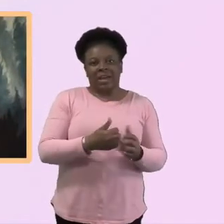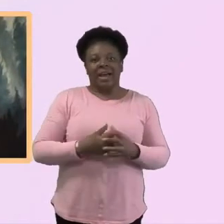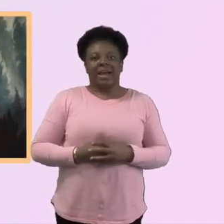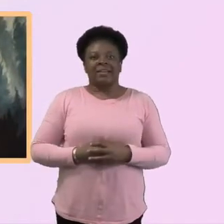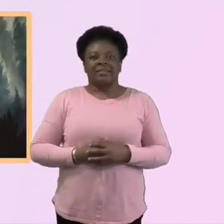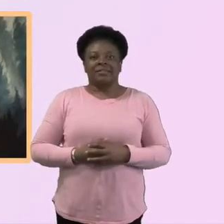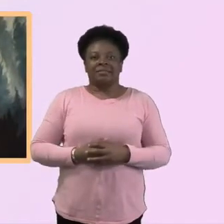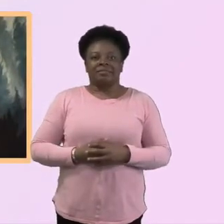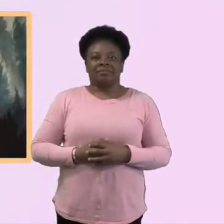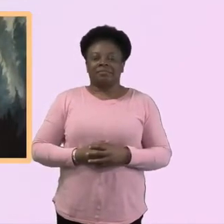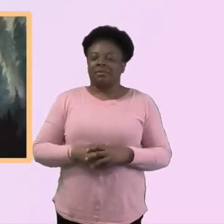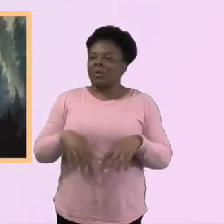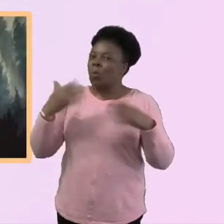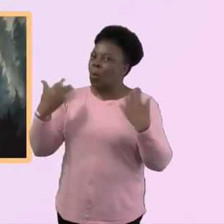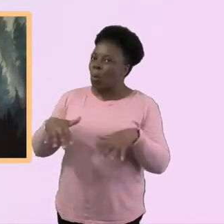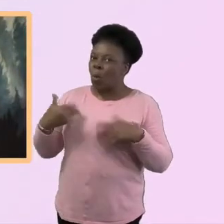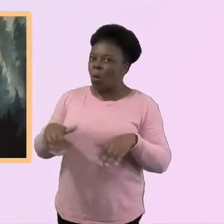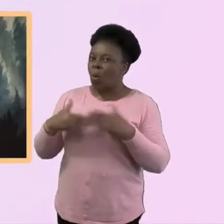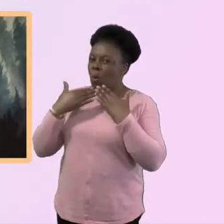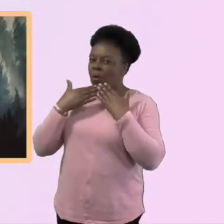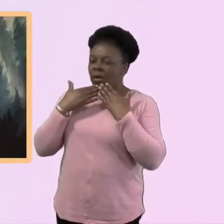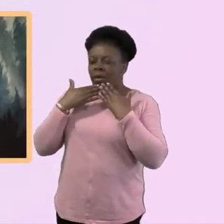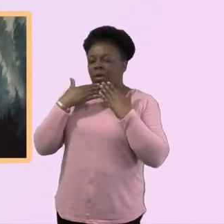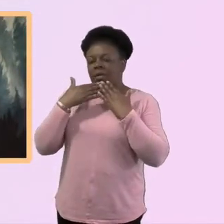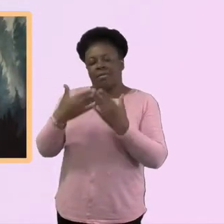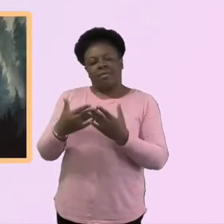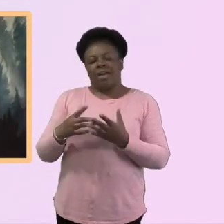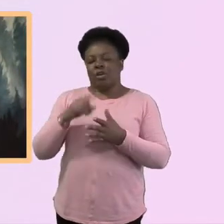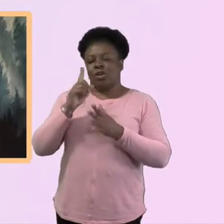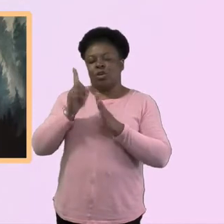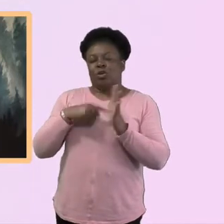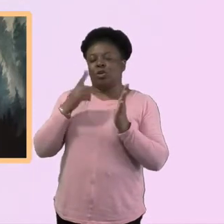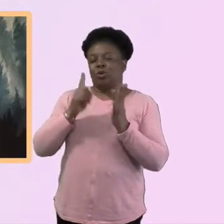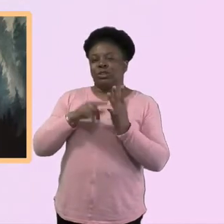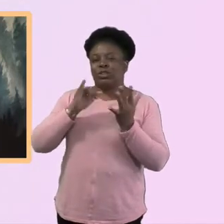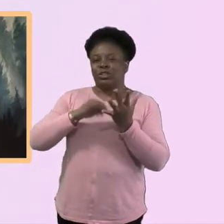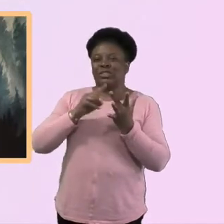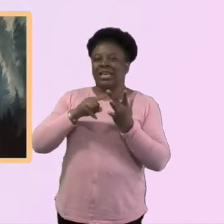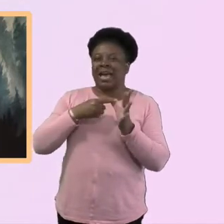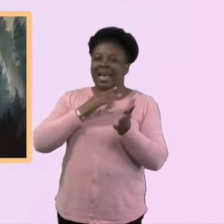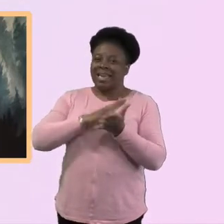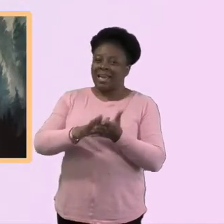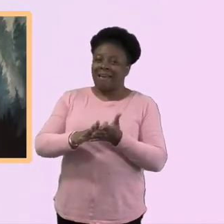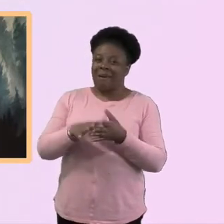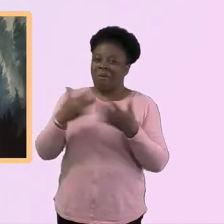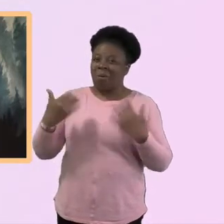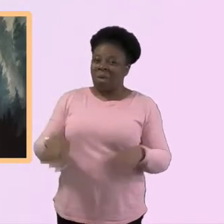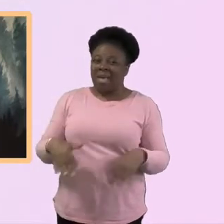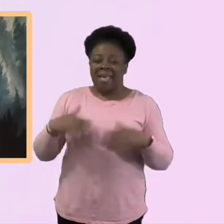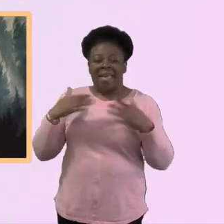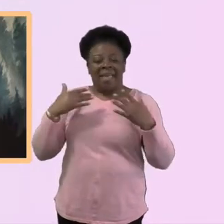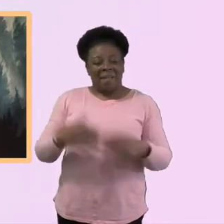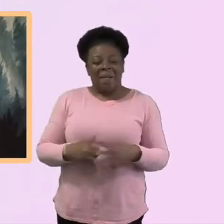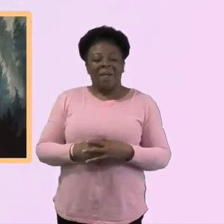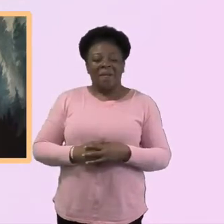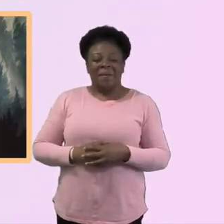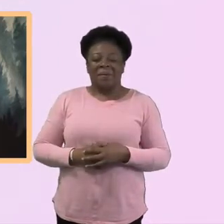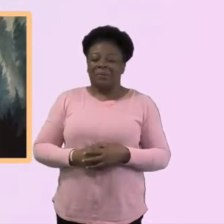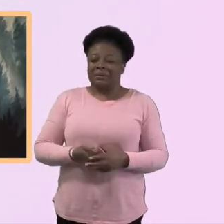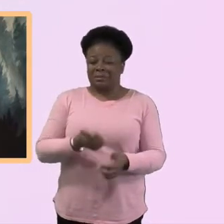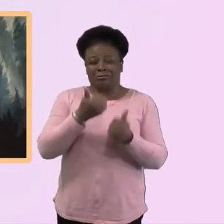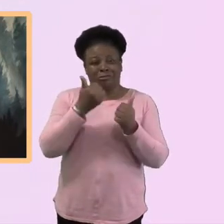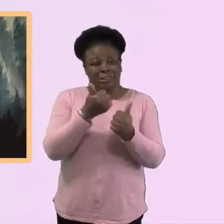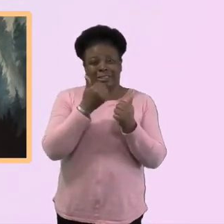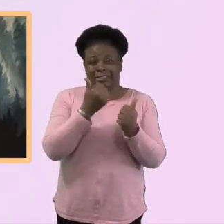Thank you, Josiah. That's, that's a great insight. Seriously. Um, it's so good to be able to hear that from you.